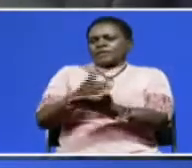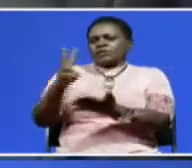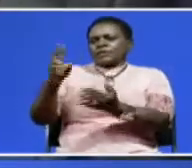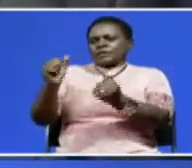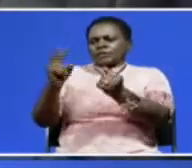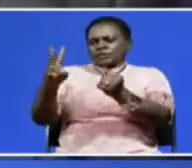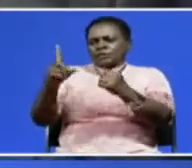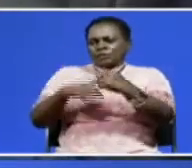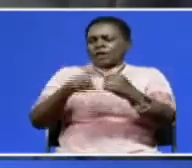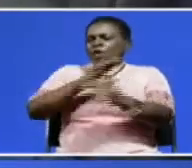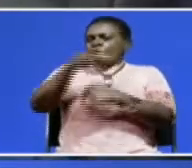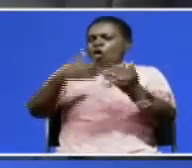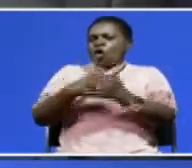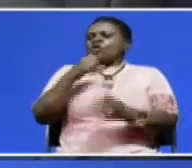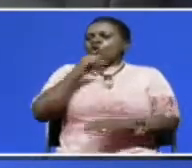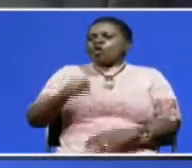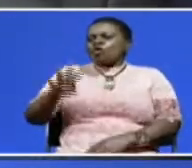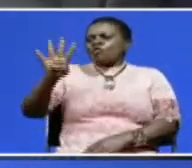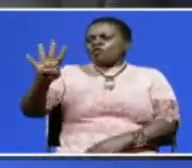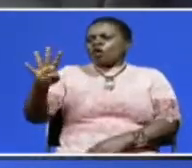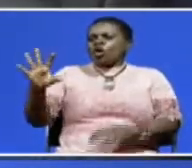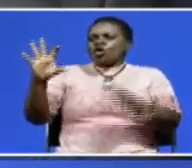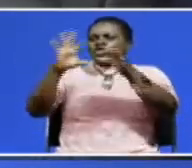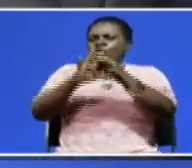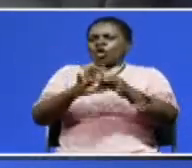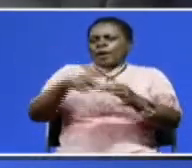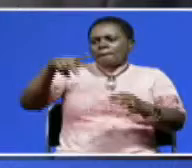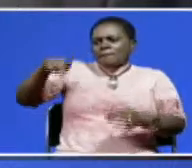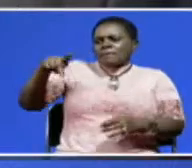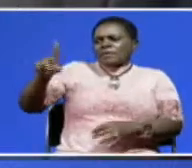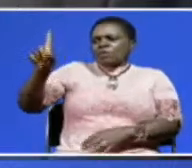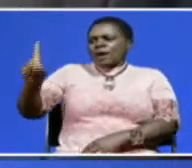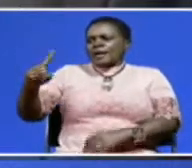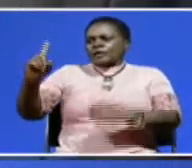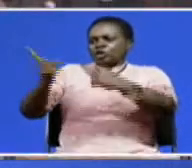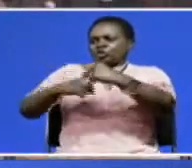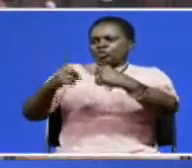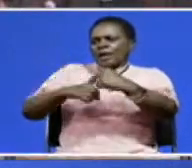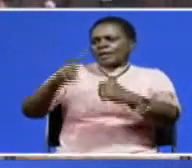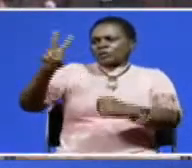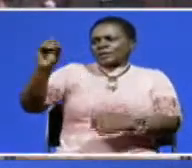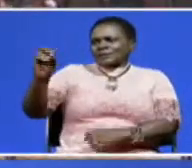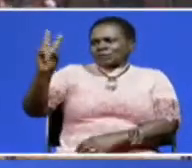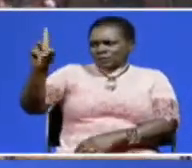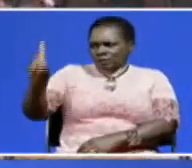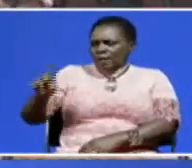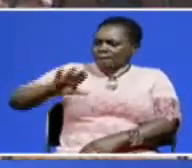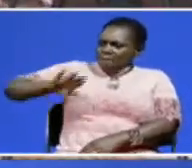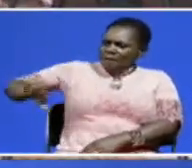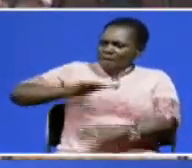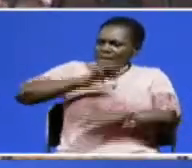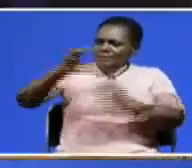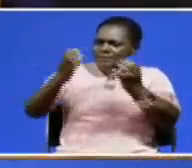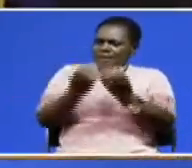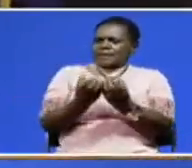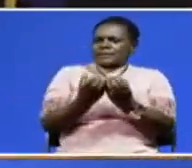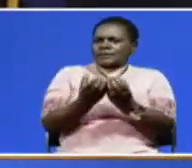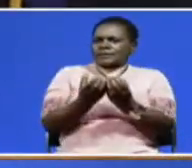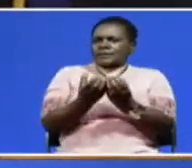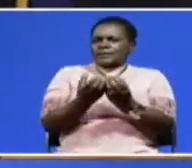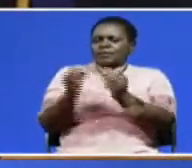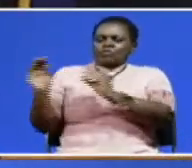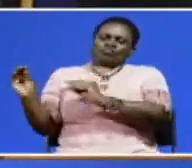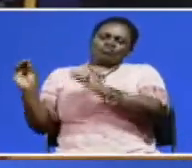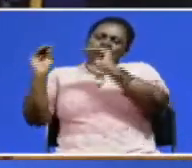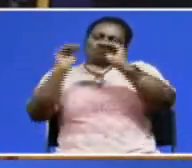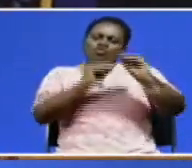-year-olds will join PP 1 in July 2021. All remaining classes will at this time be